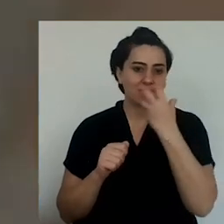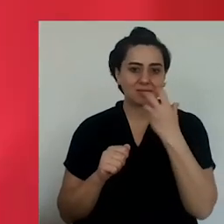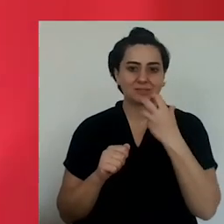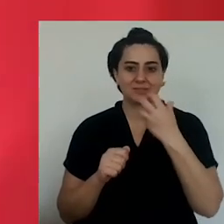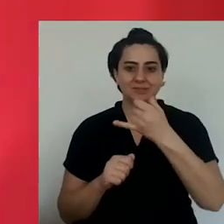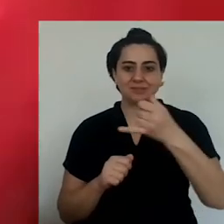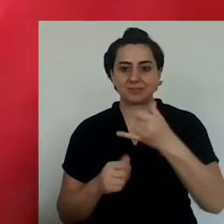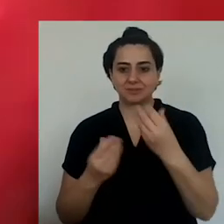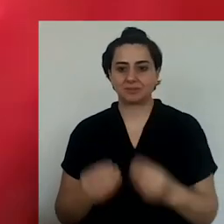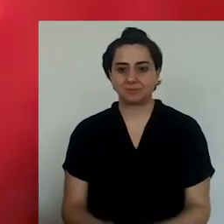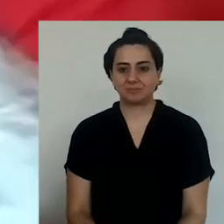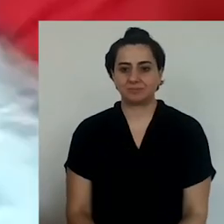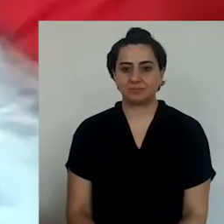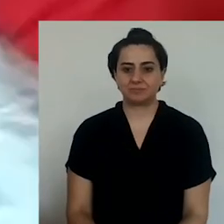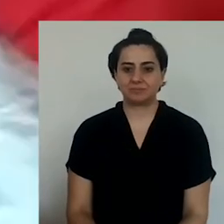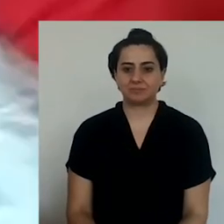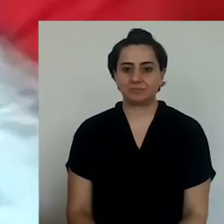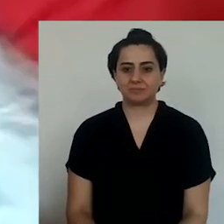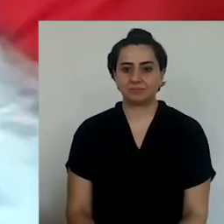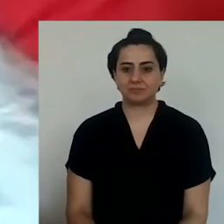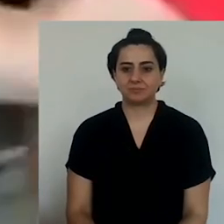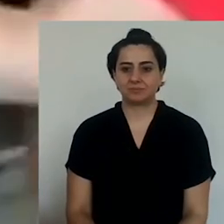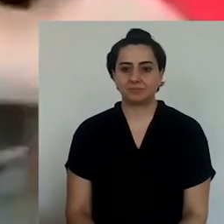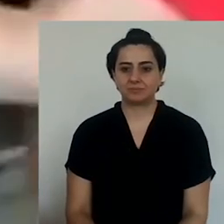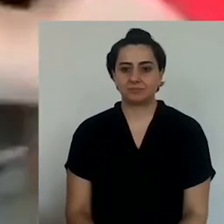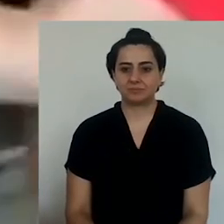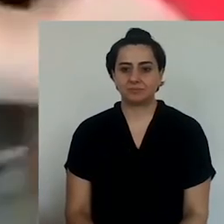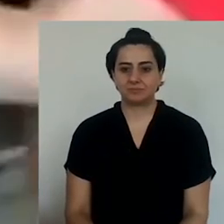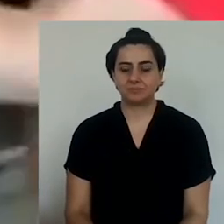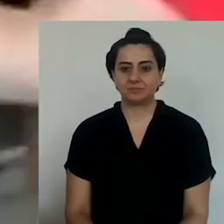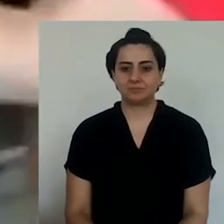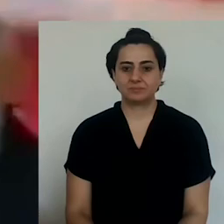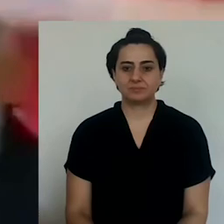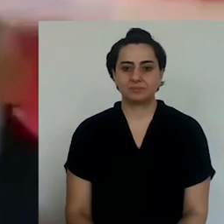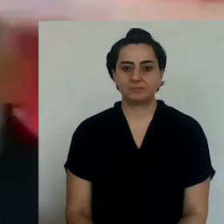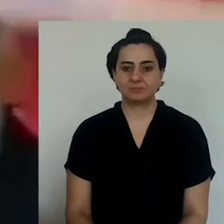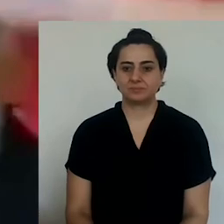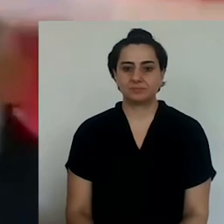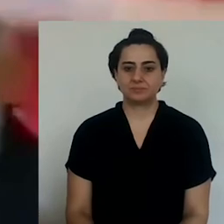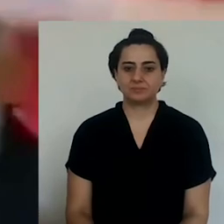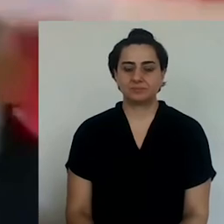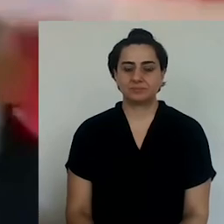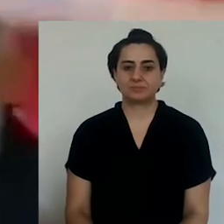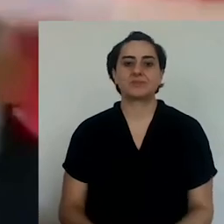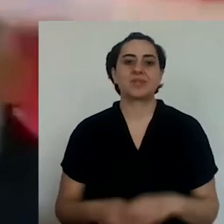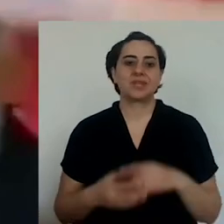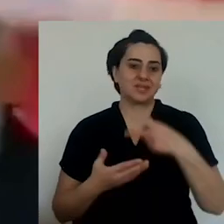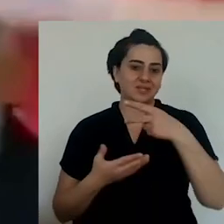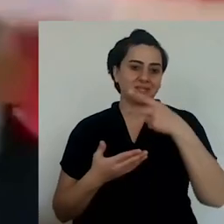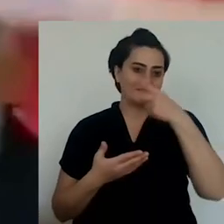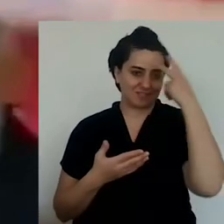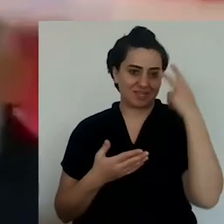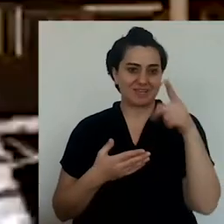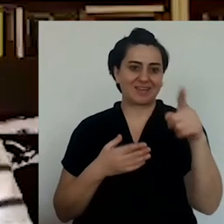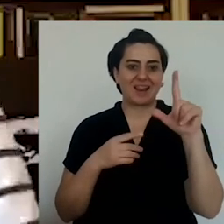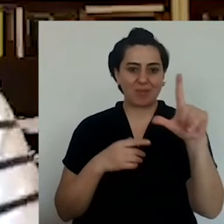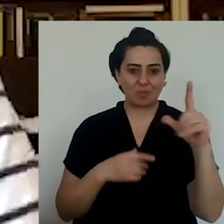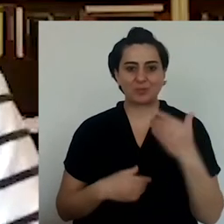I'll add the homemade apple vinegar and the sauce goes really well with glass worts as well.